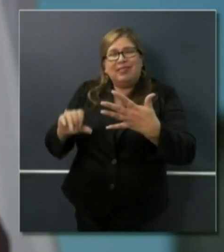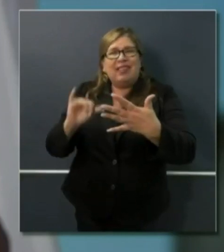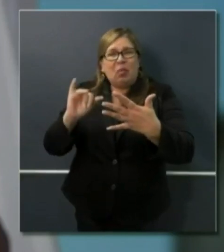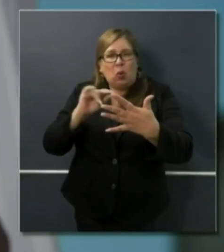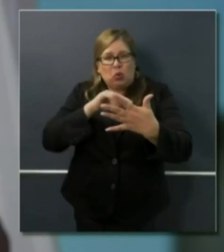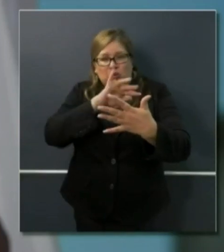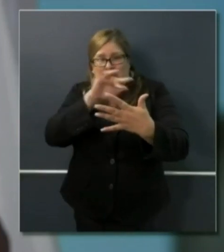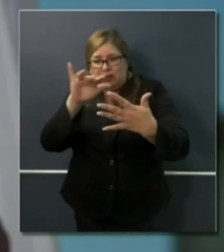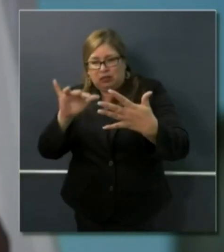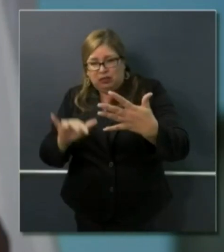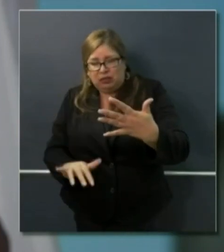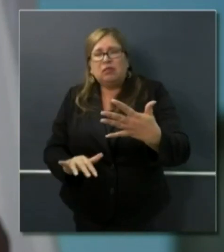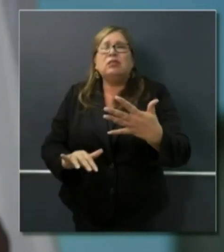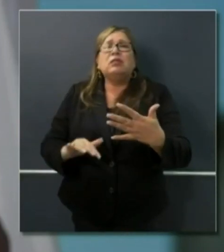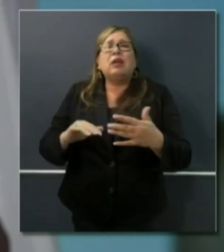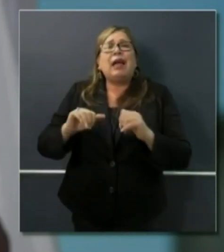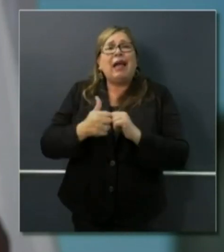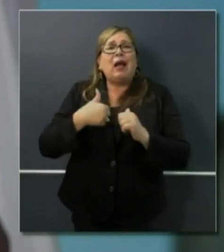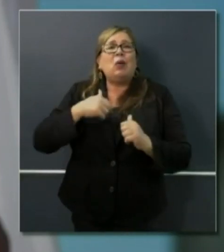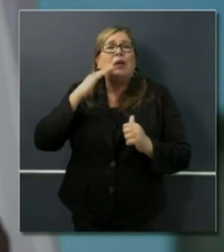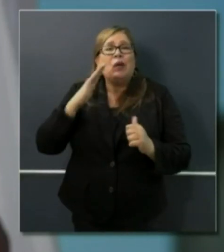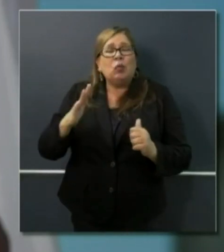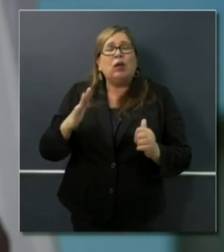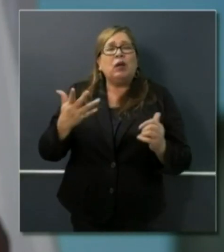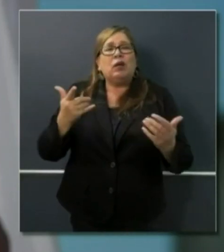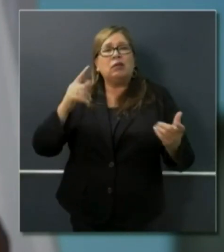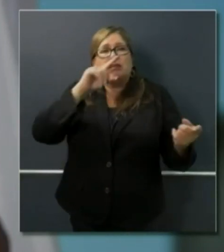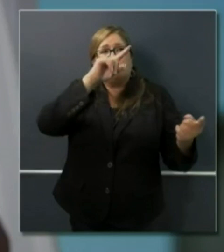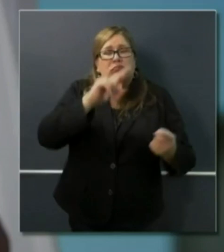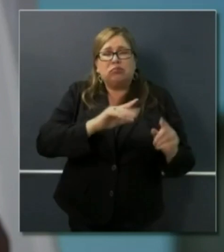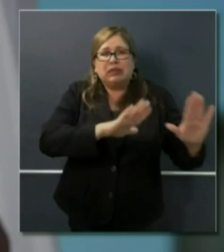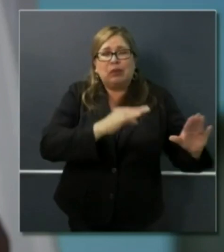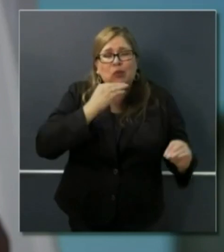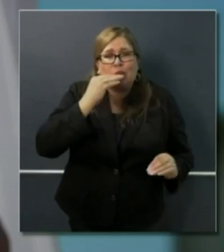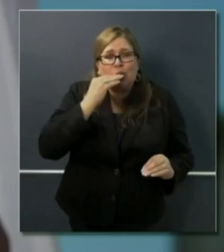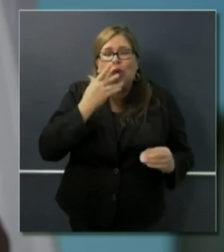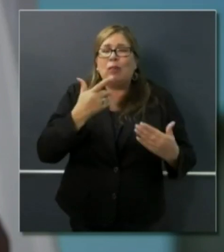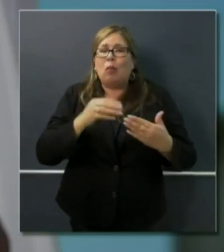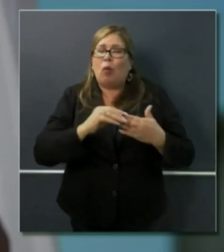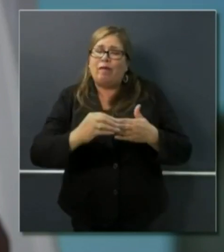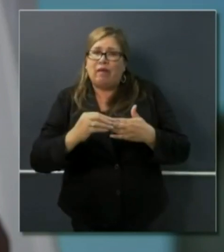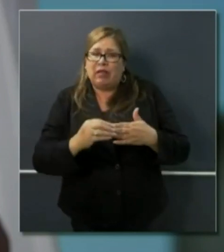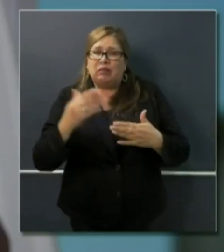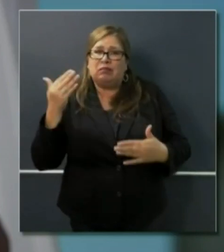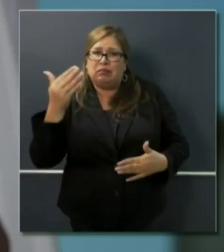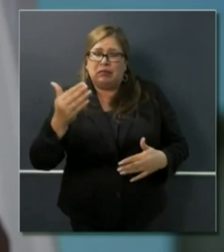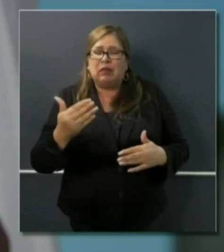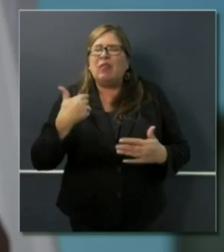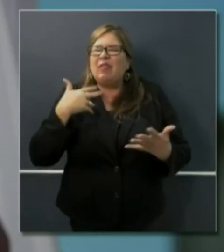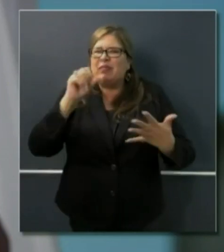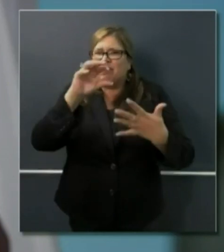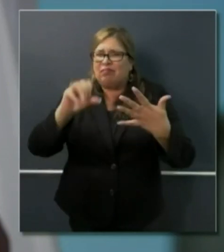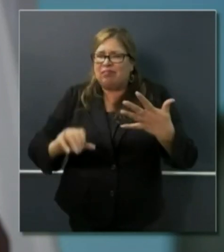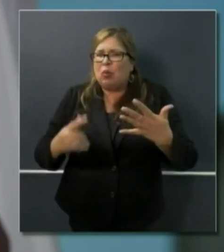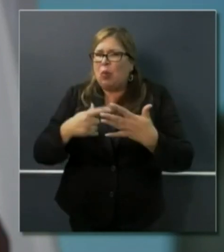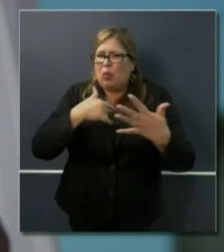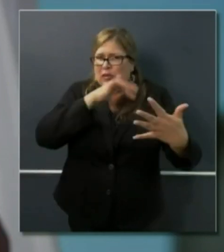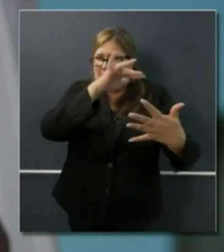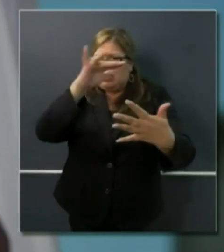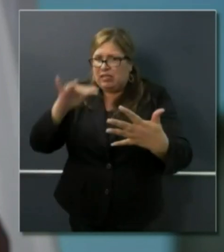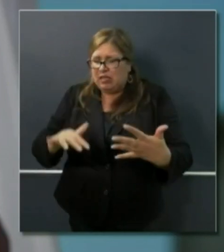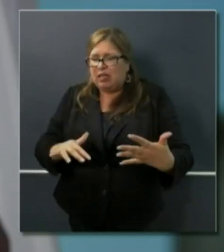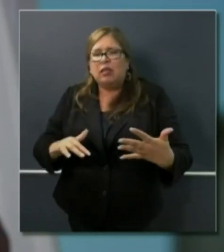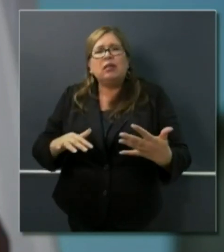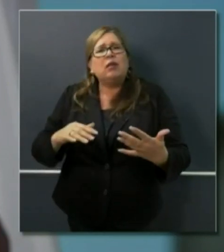you announced that, what kind of reaction have you gotten from across the state? And have you heard from any counties or local governments that